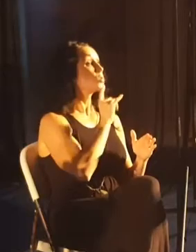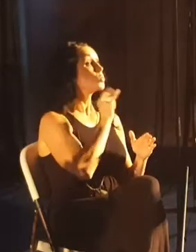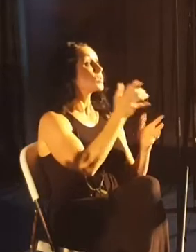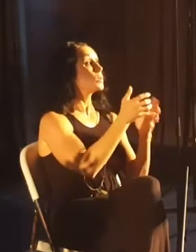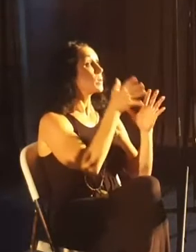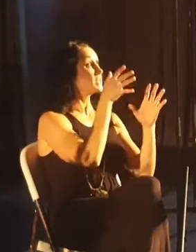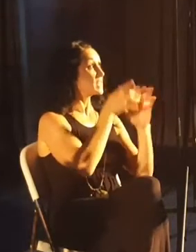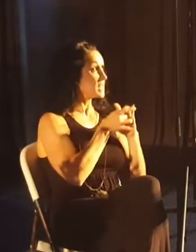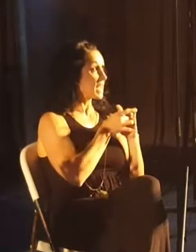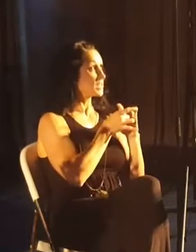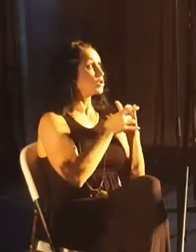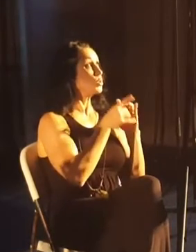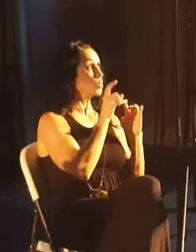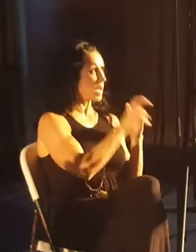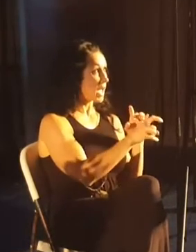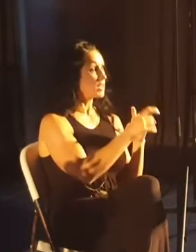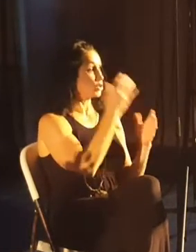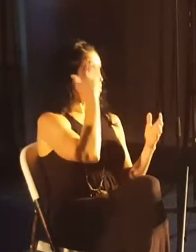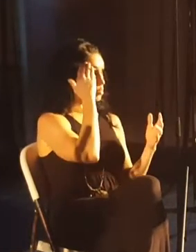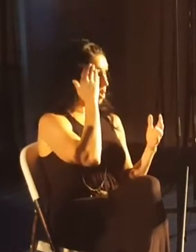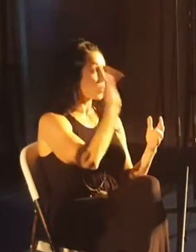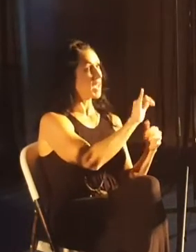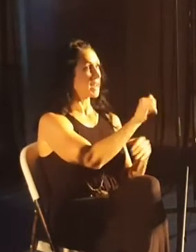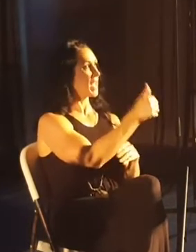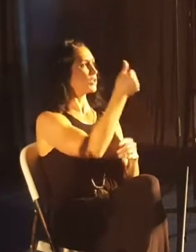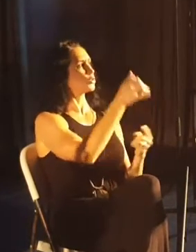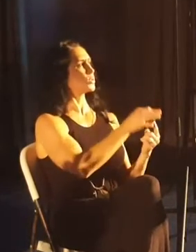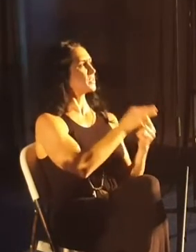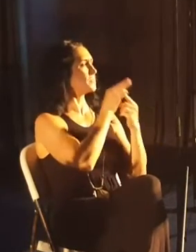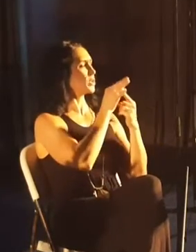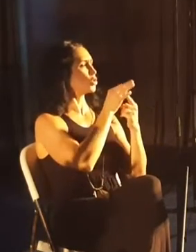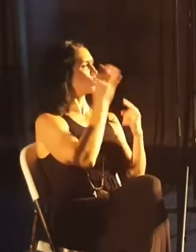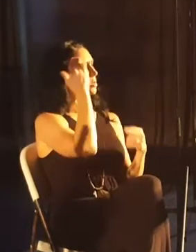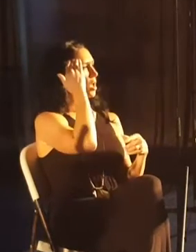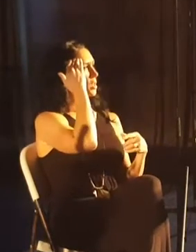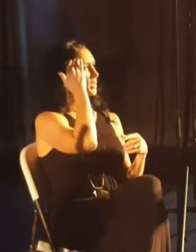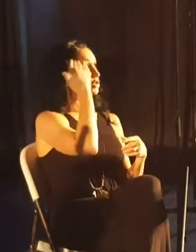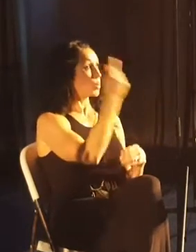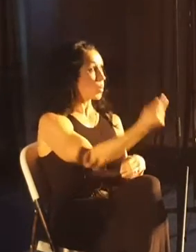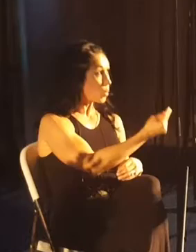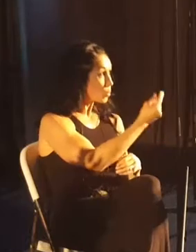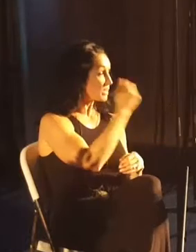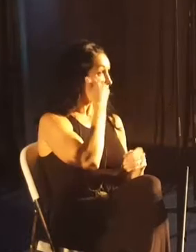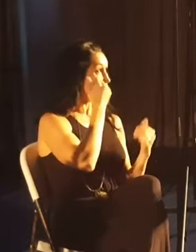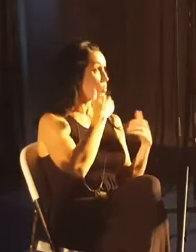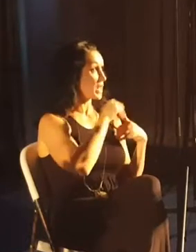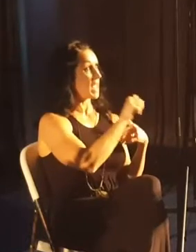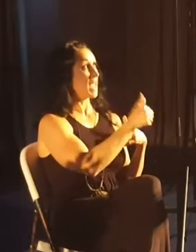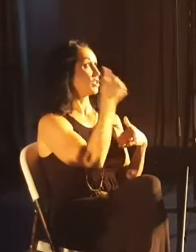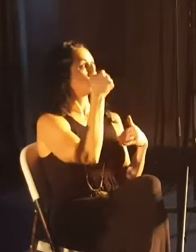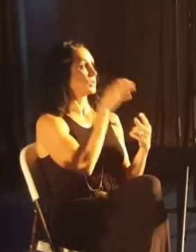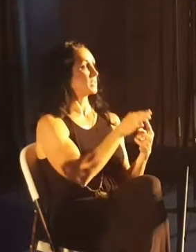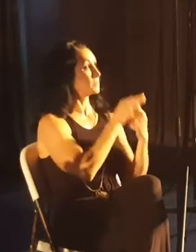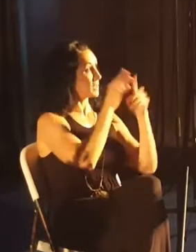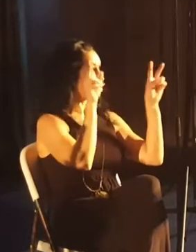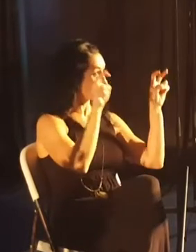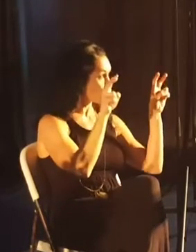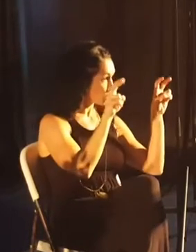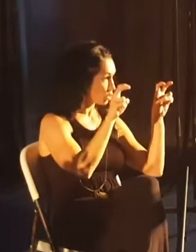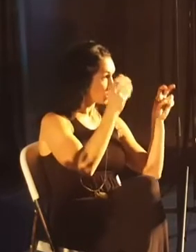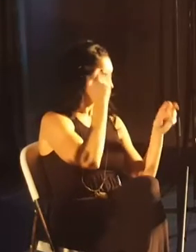connect with God, you had to be privy to this extra special kind of knowledge. And only if you had the extra special knowledge,